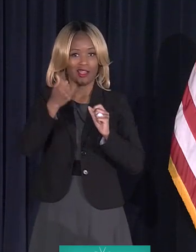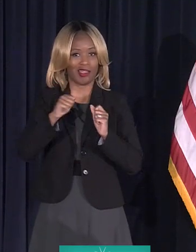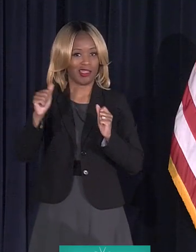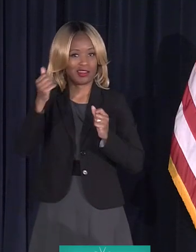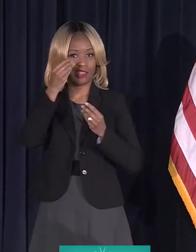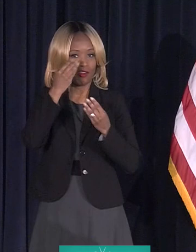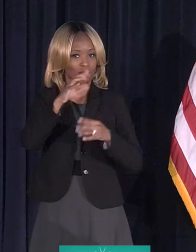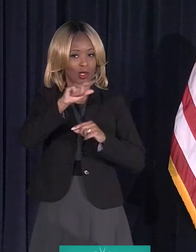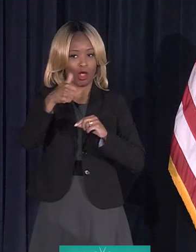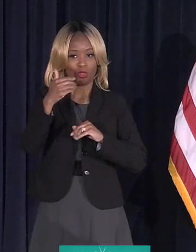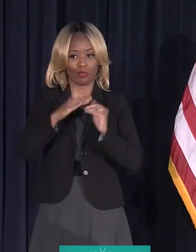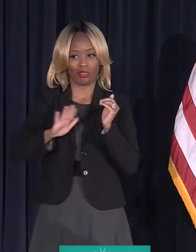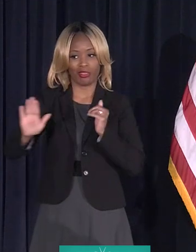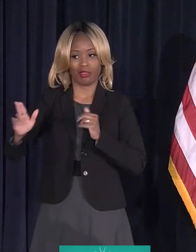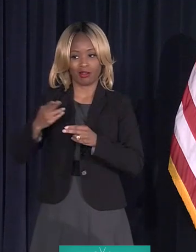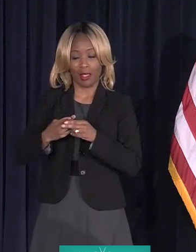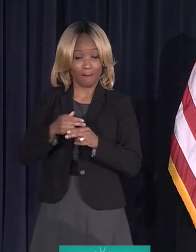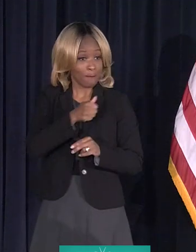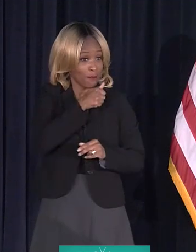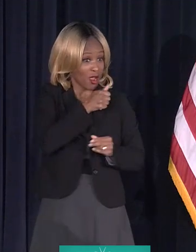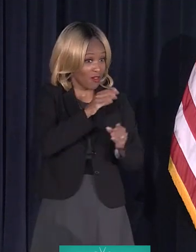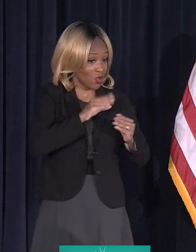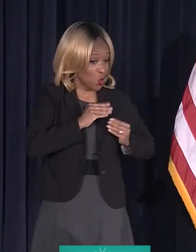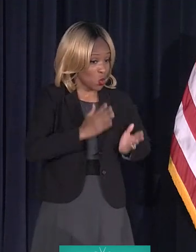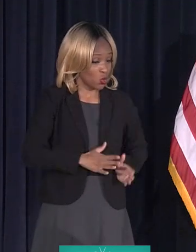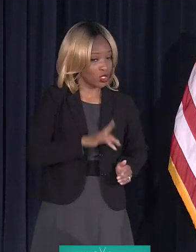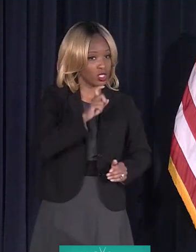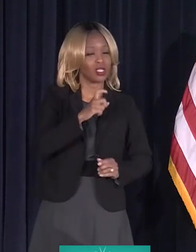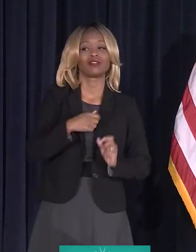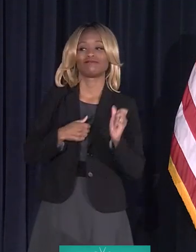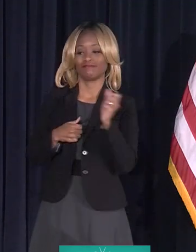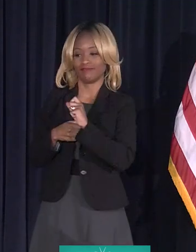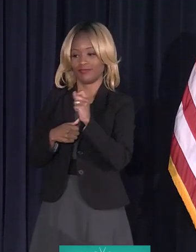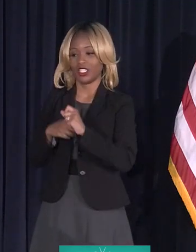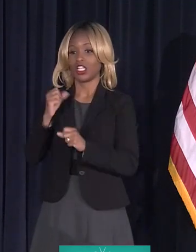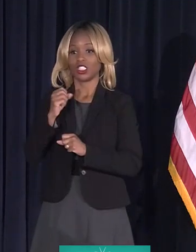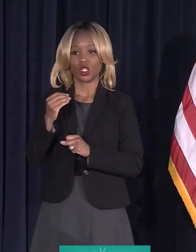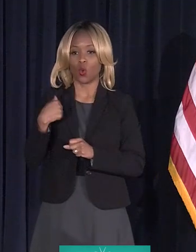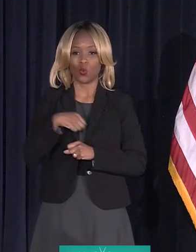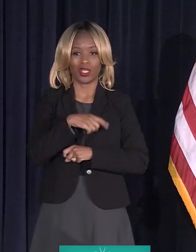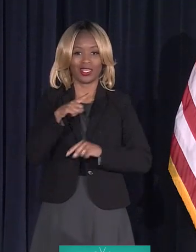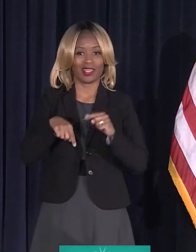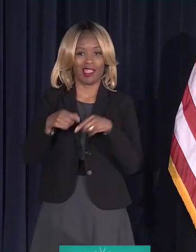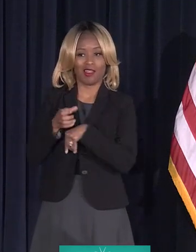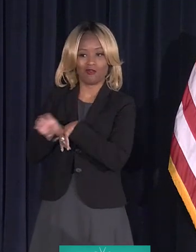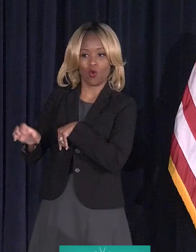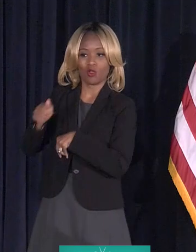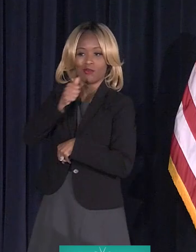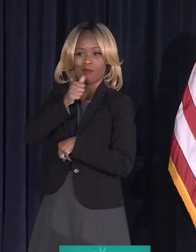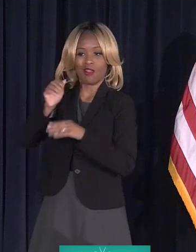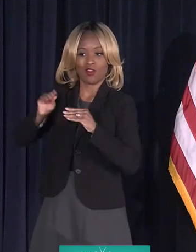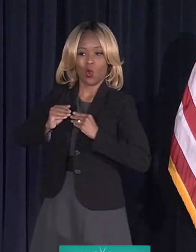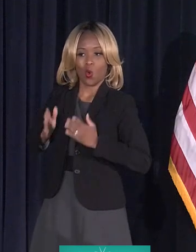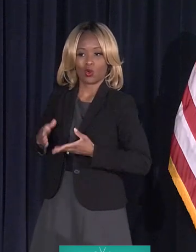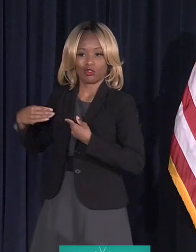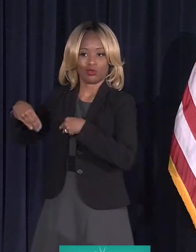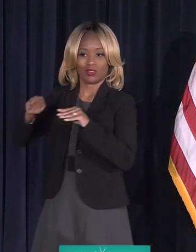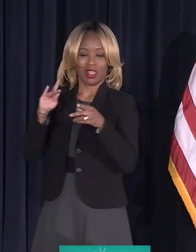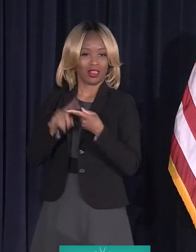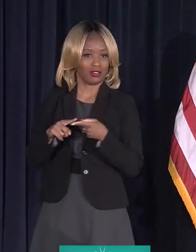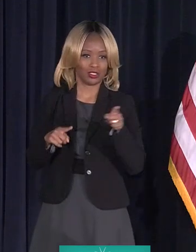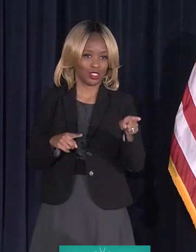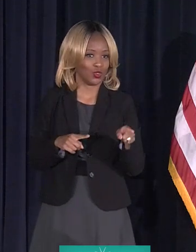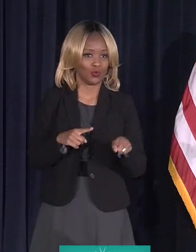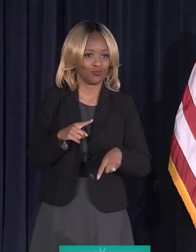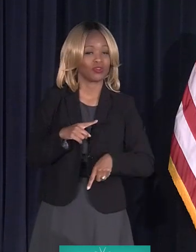of information other than that. They're a private owner? Yes. So we can't force a private owner to sell to you,